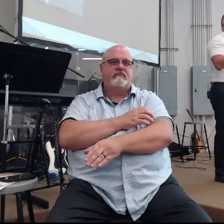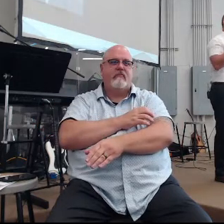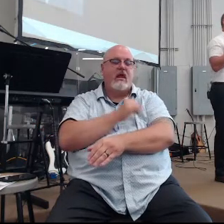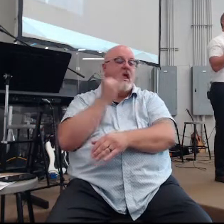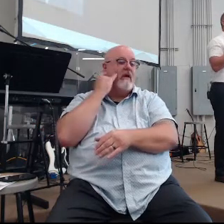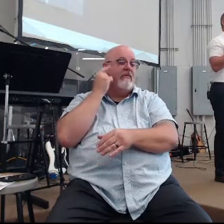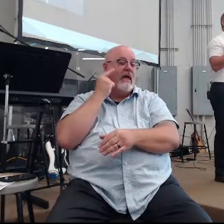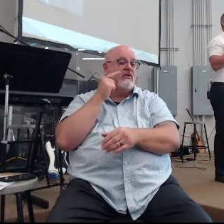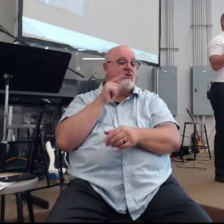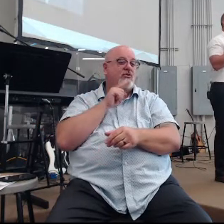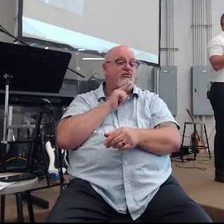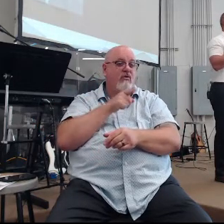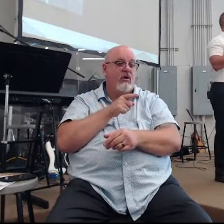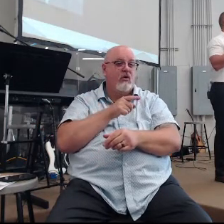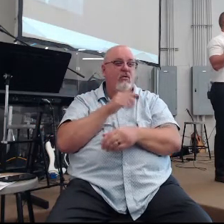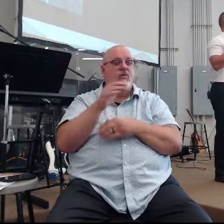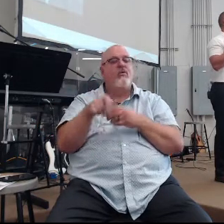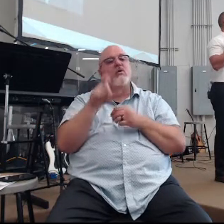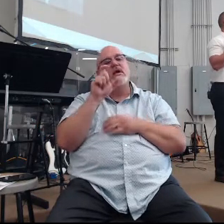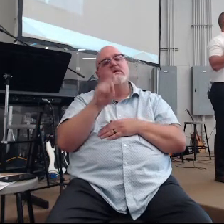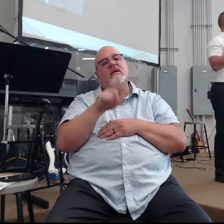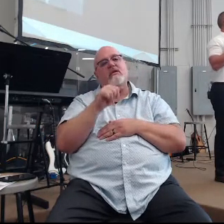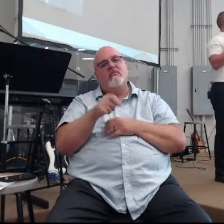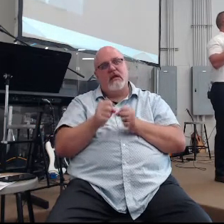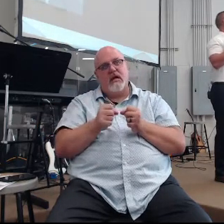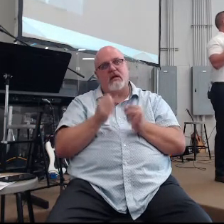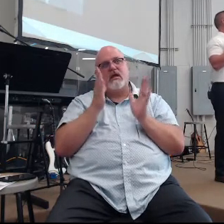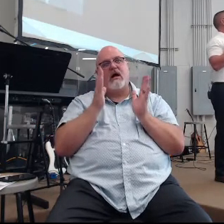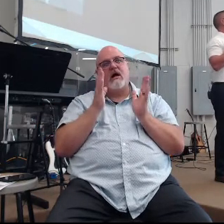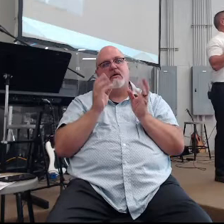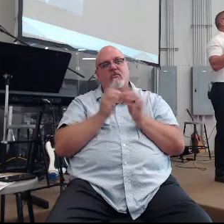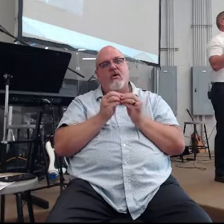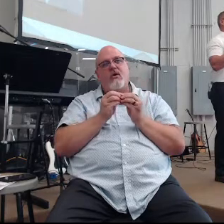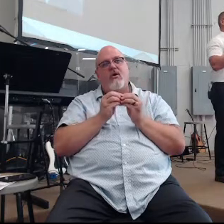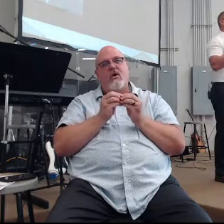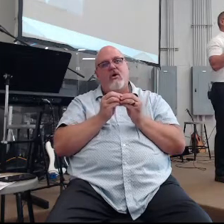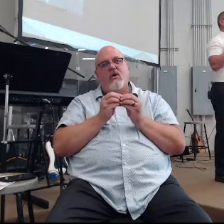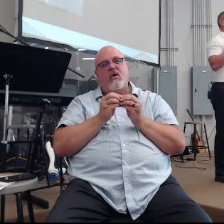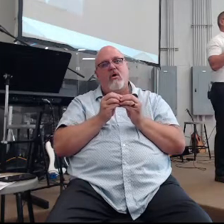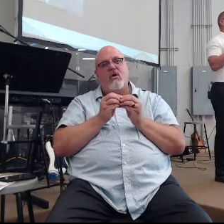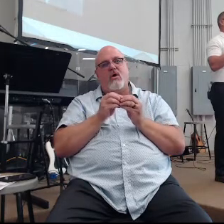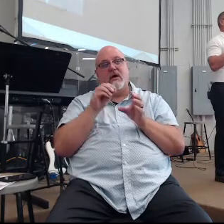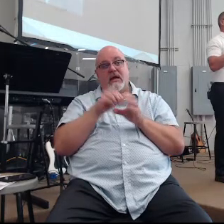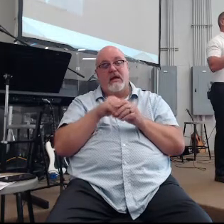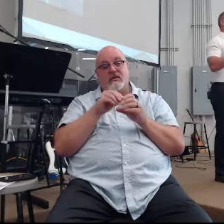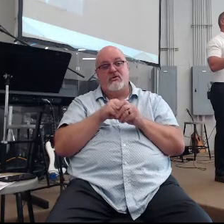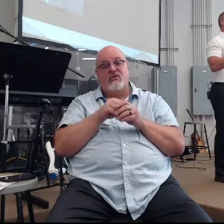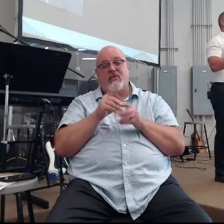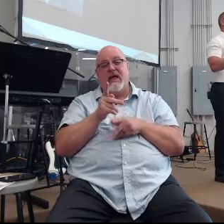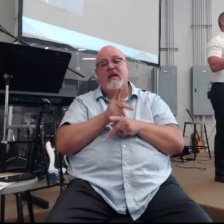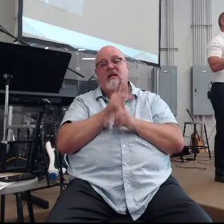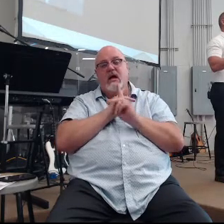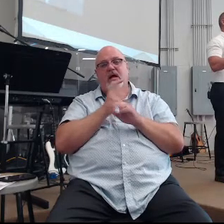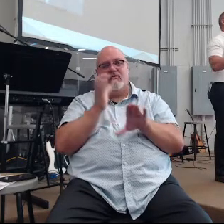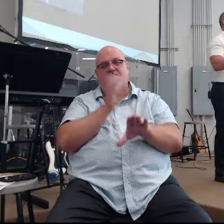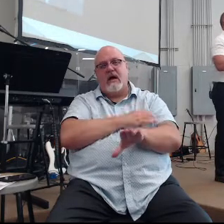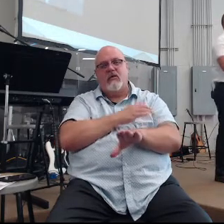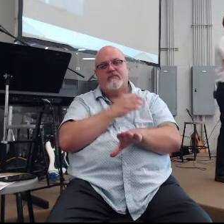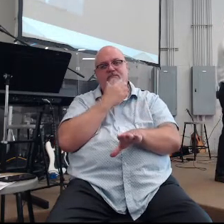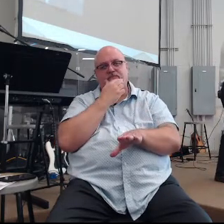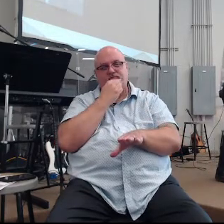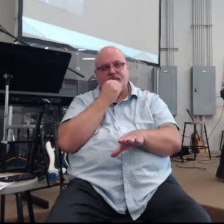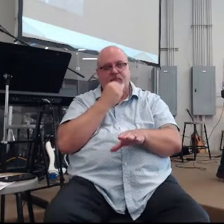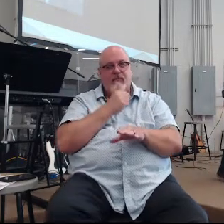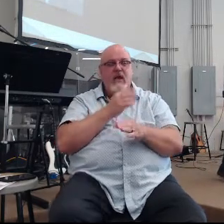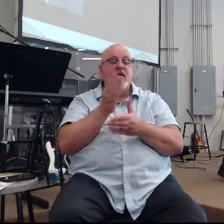so, if that's true, we ought to be a lot more tapped in to that kind of power. It's